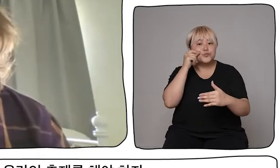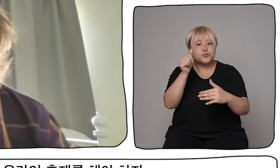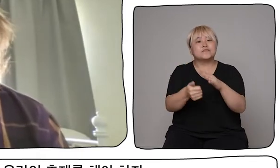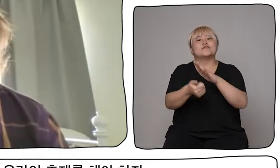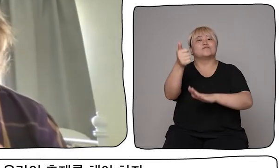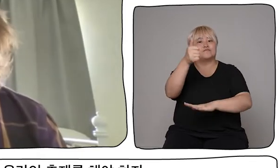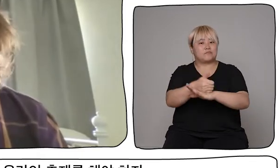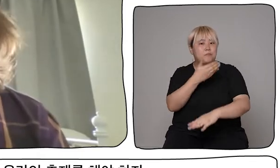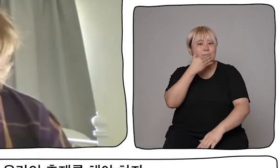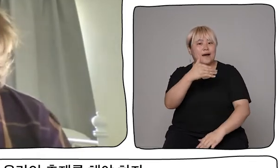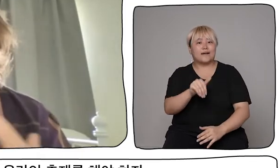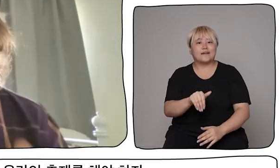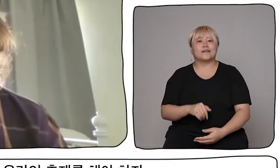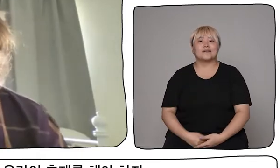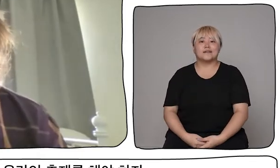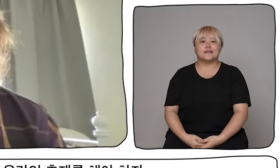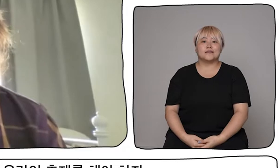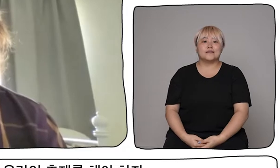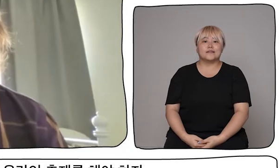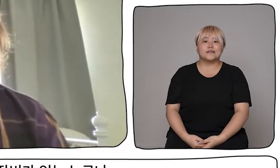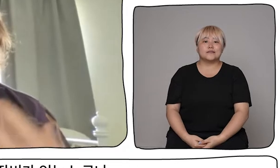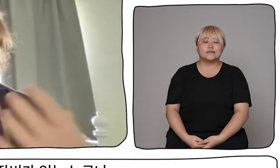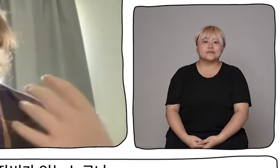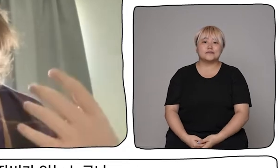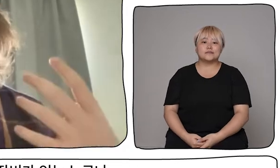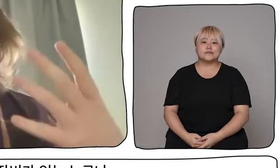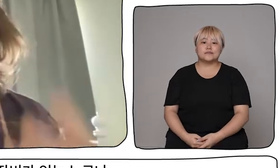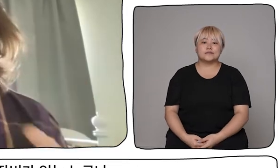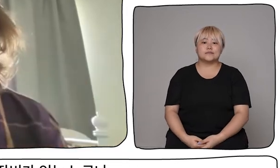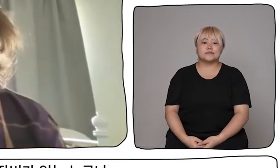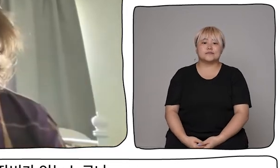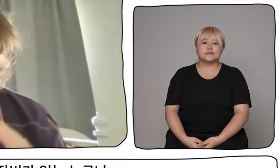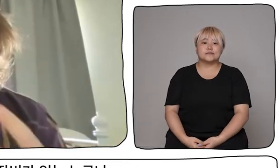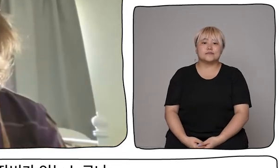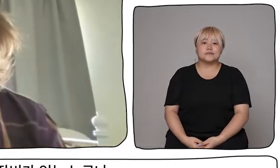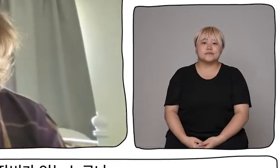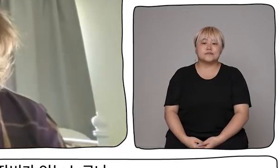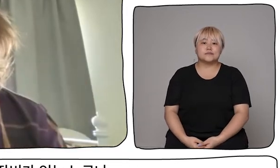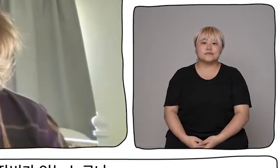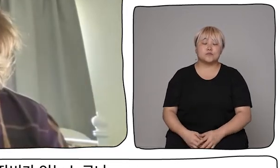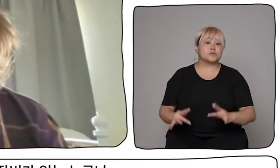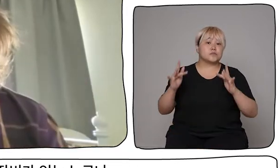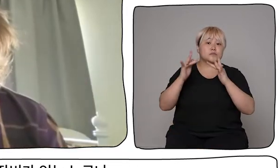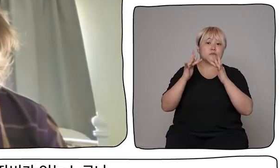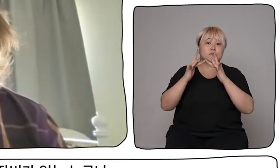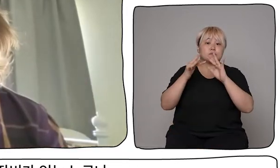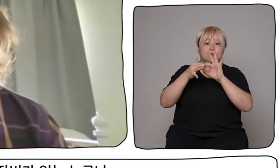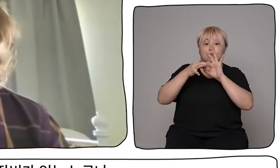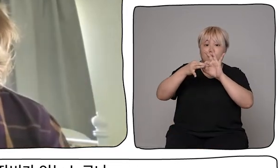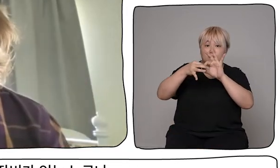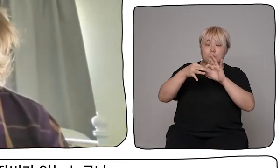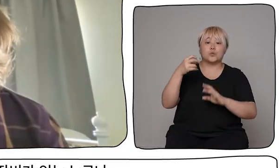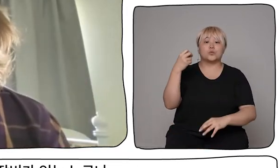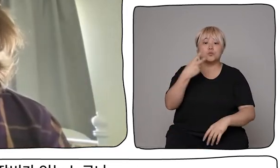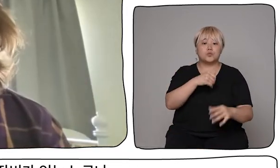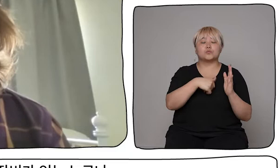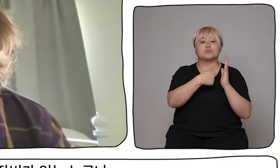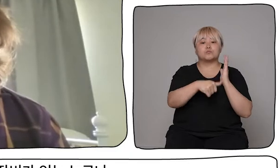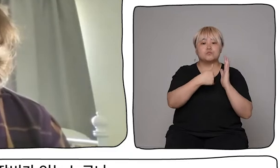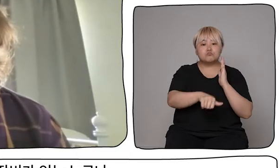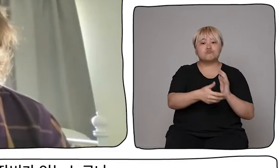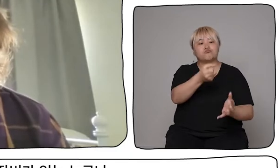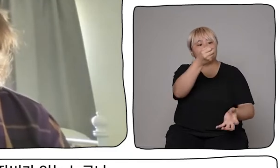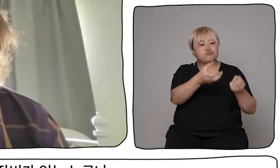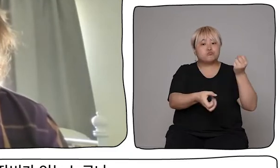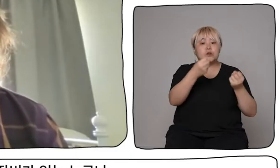and force and creativity and making sure every event was available to anybody who had an internet connection and